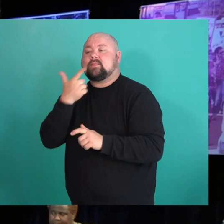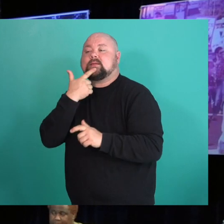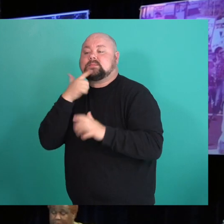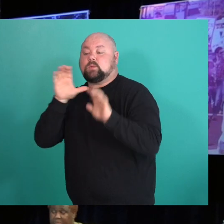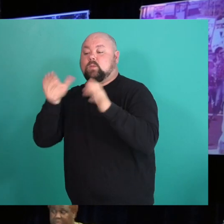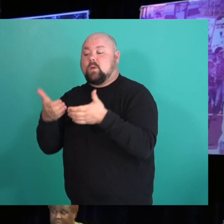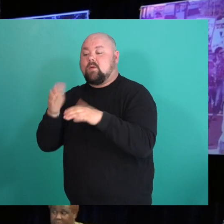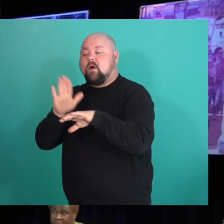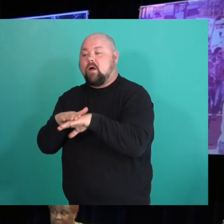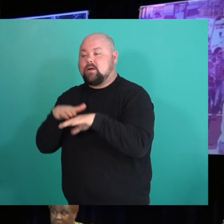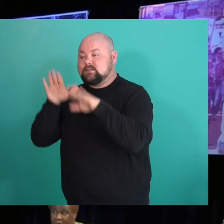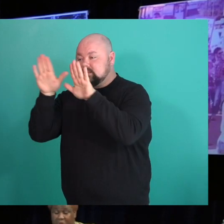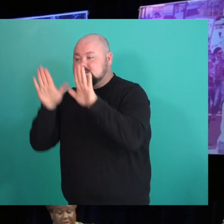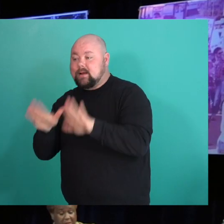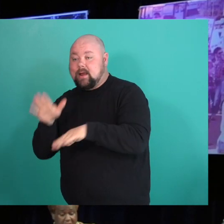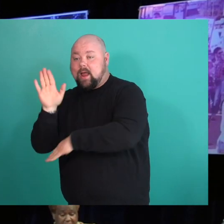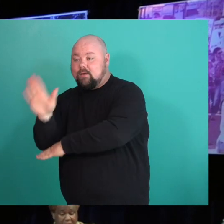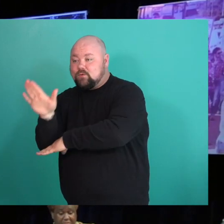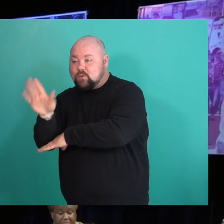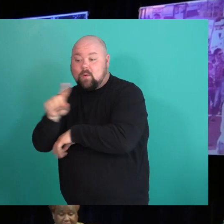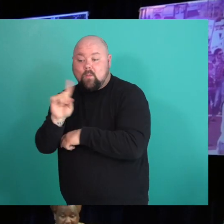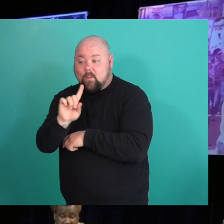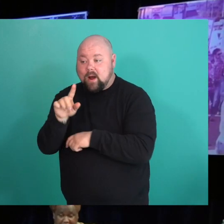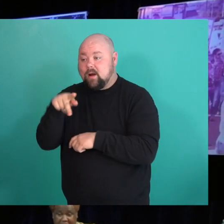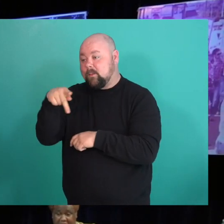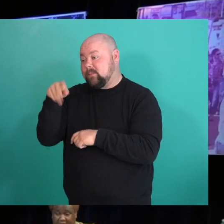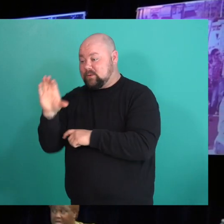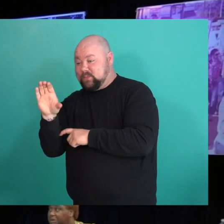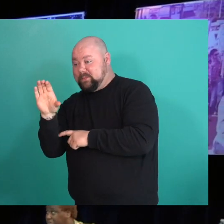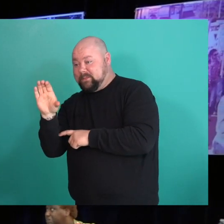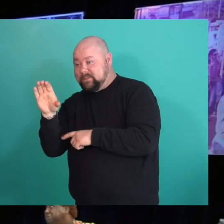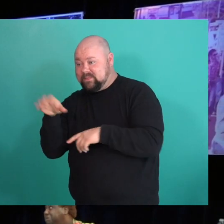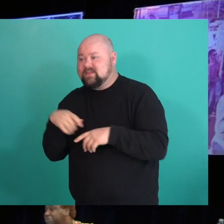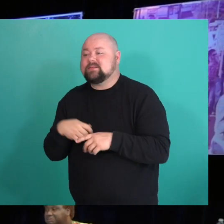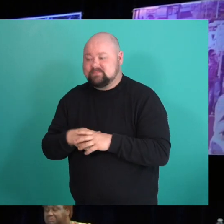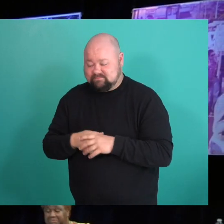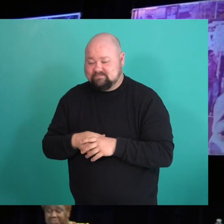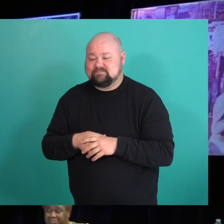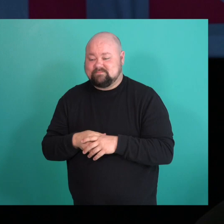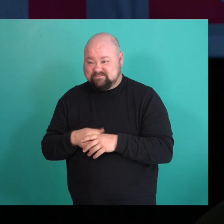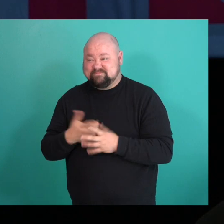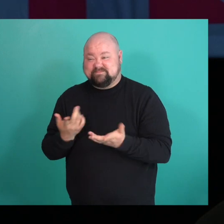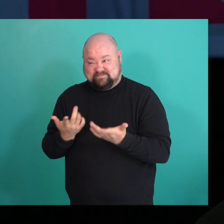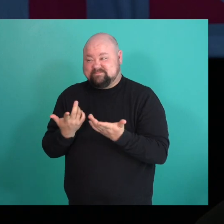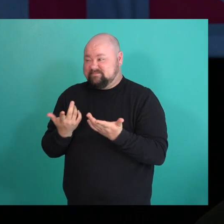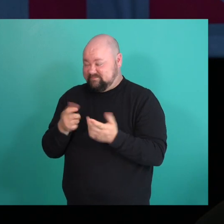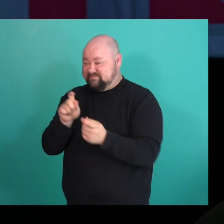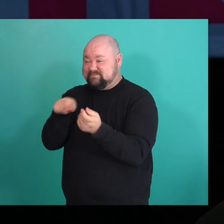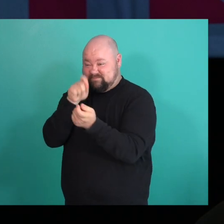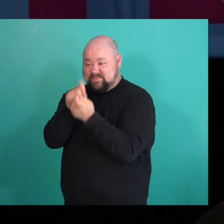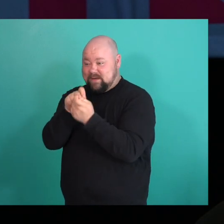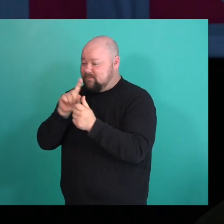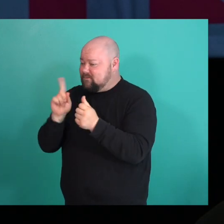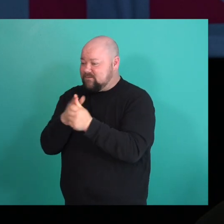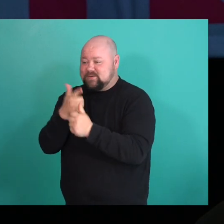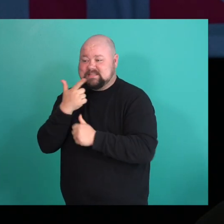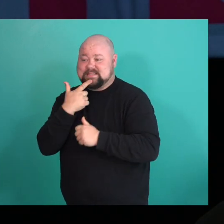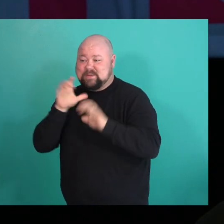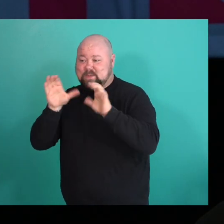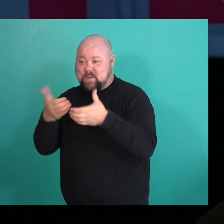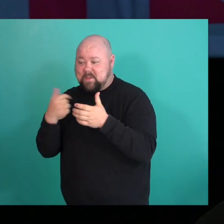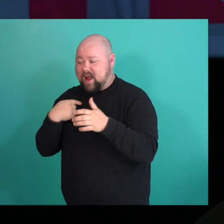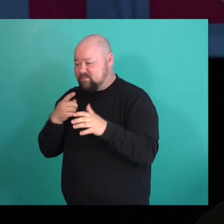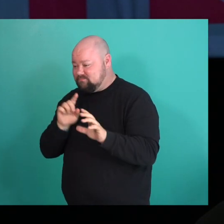Sunday afternoon in Port Coquitlam. Oh wow. Yes, exactly. That was the very first lesbian group that I ever